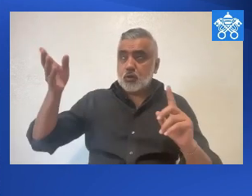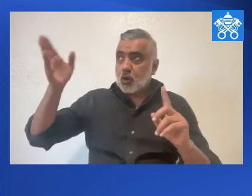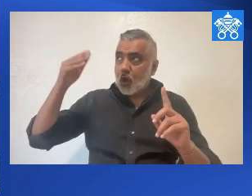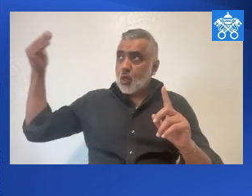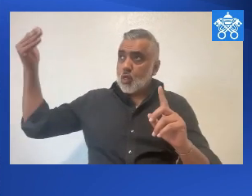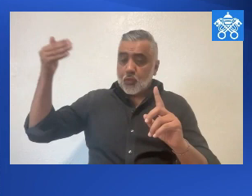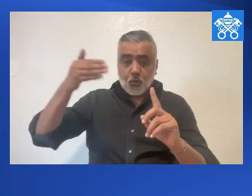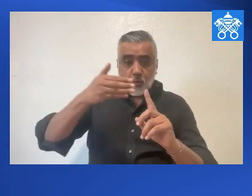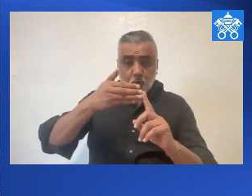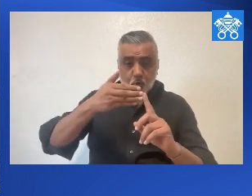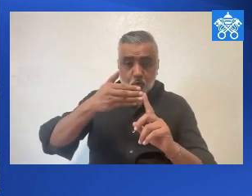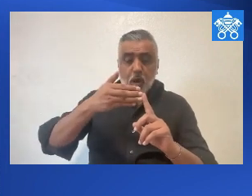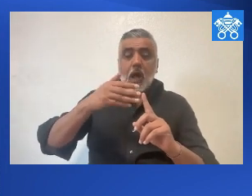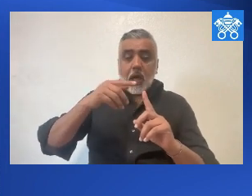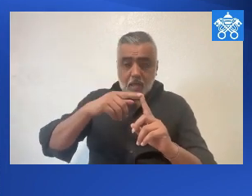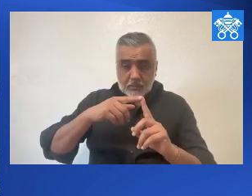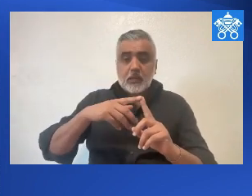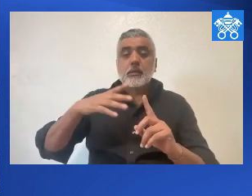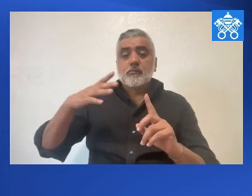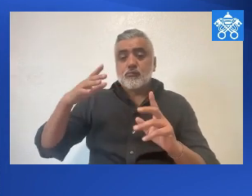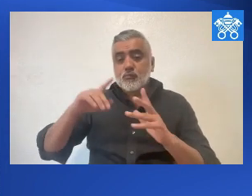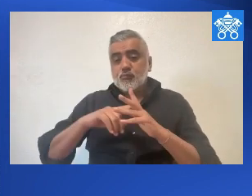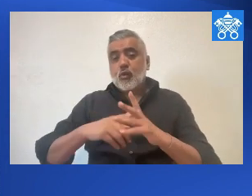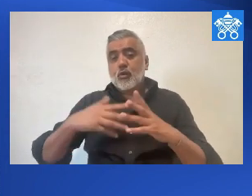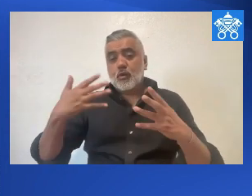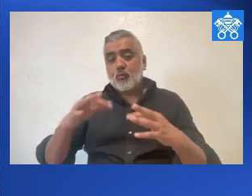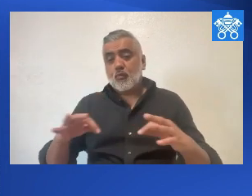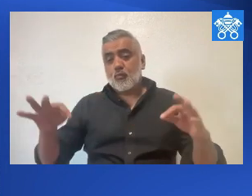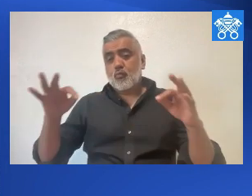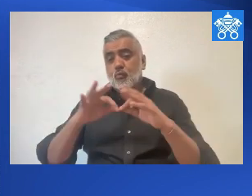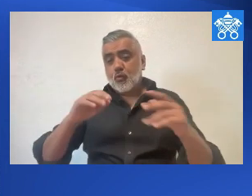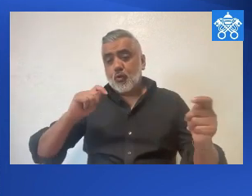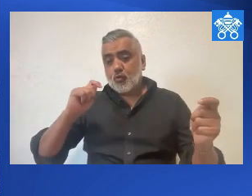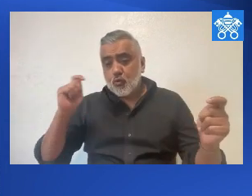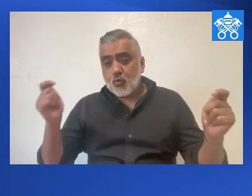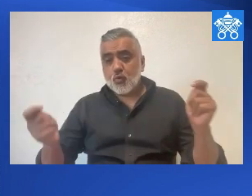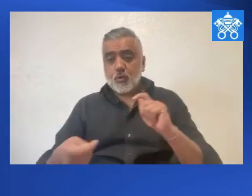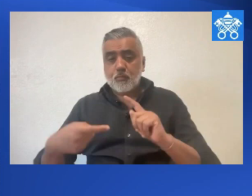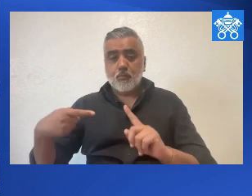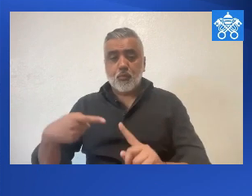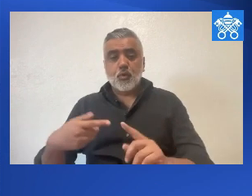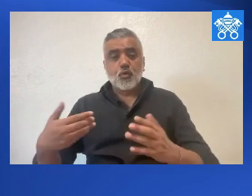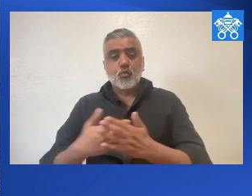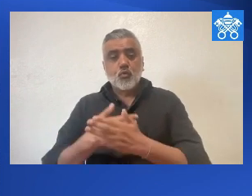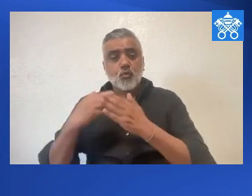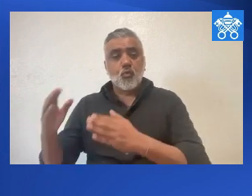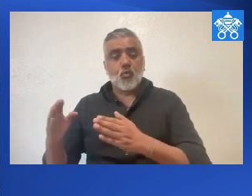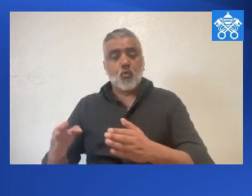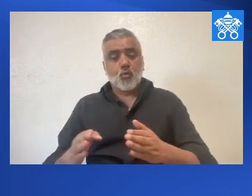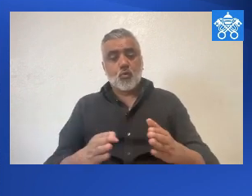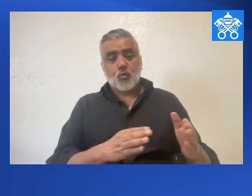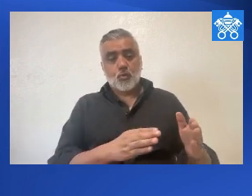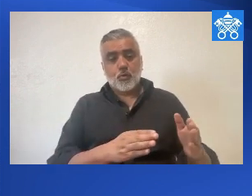that God, through her, has inaugurated a historical turning point. He's definitively established